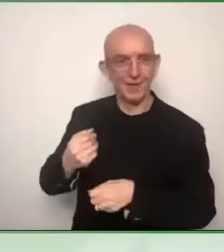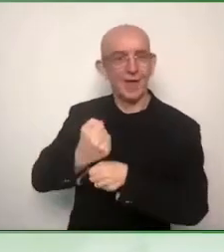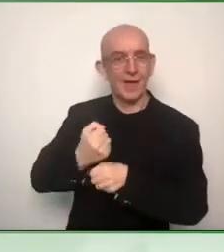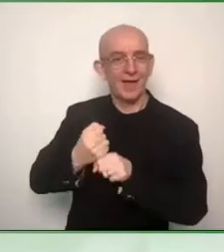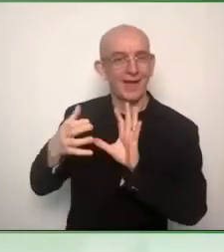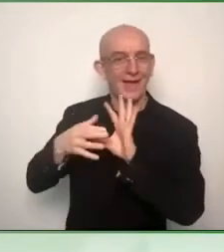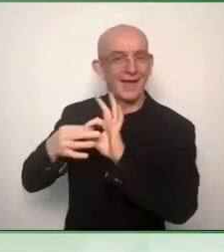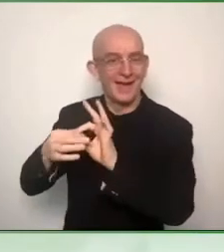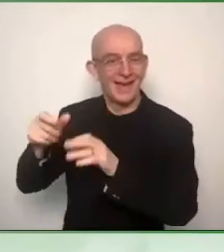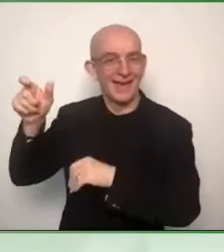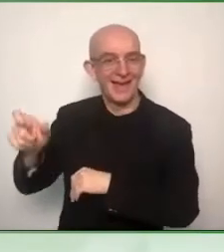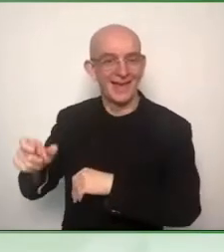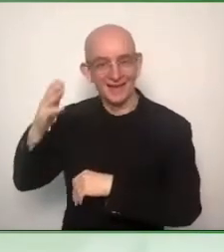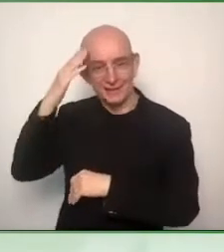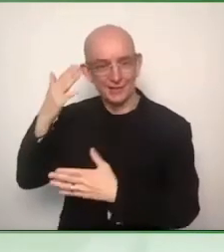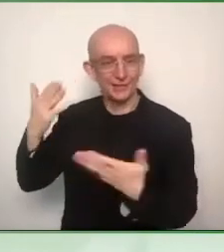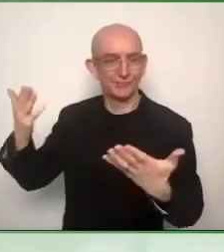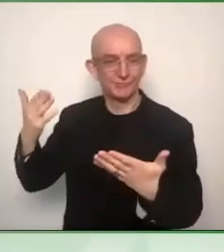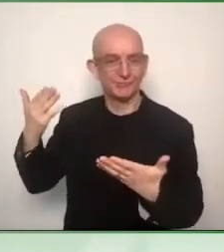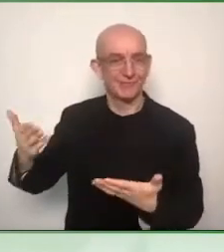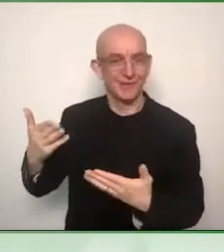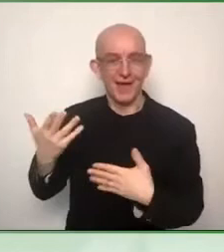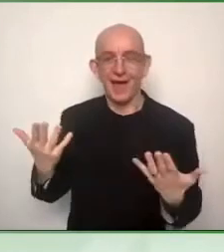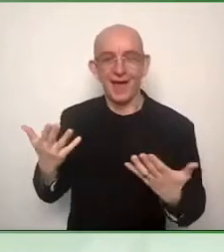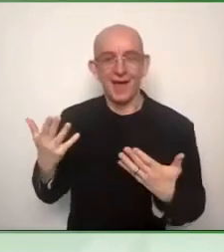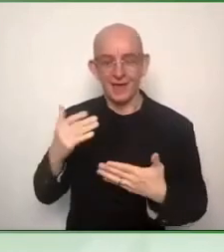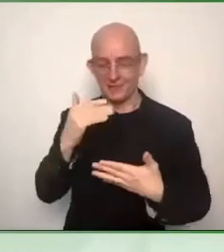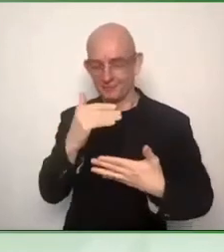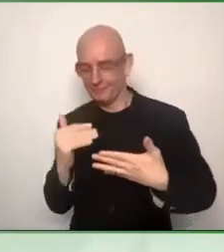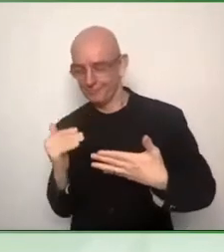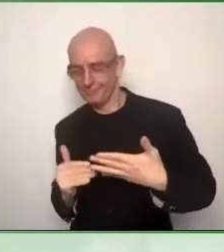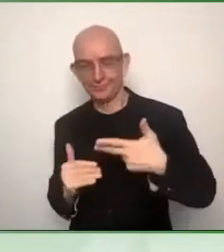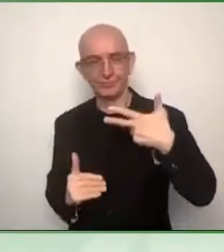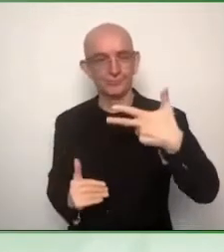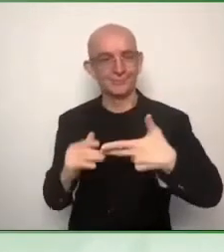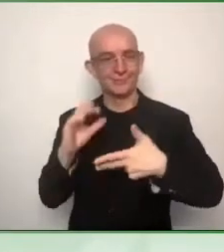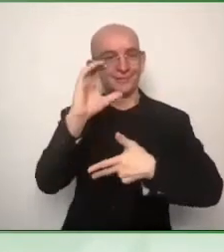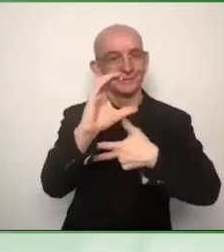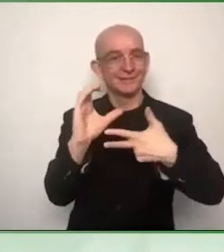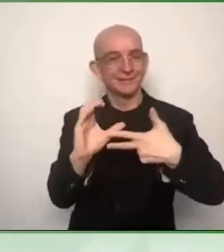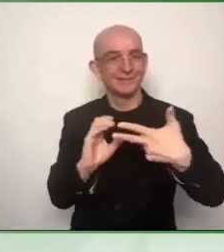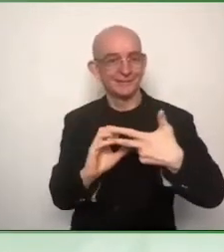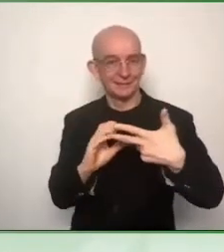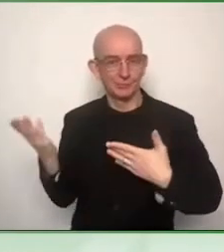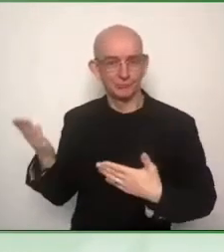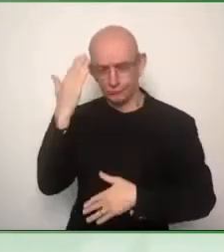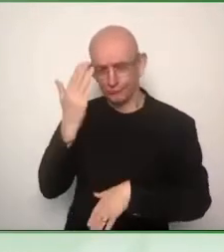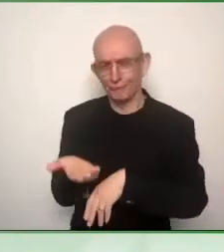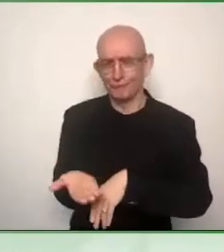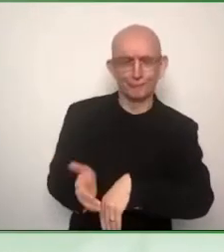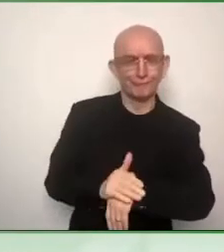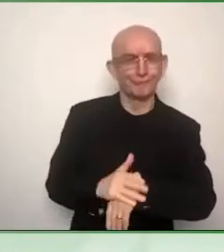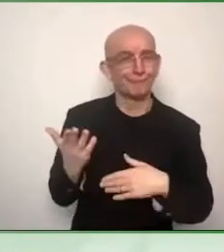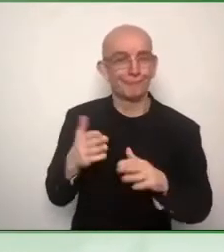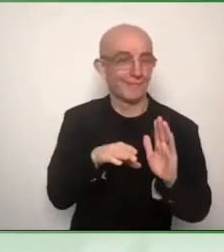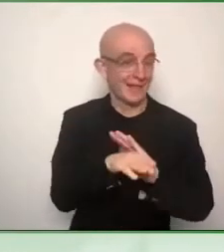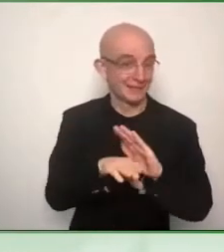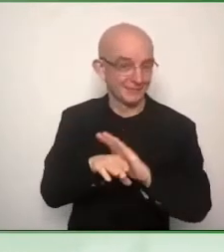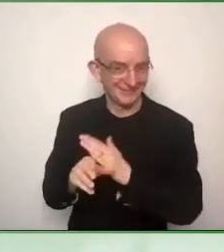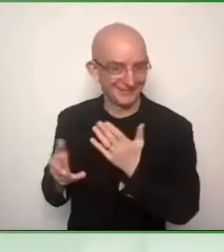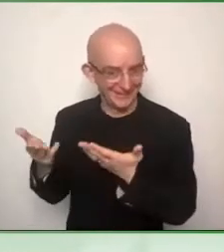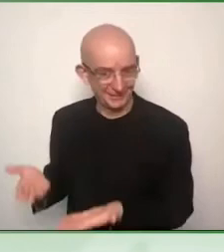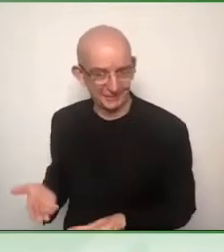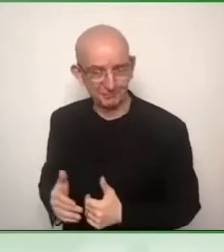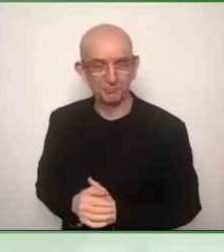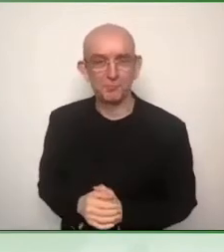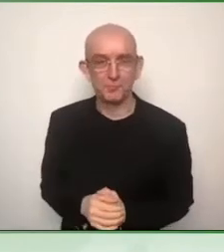sorry, I have to concentrate. We had some technical issues before. So we have Abu